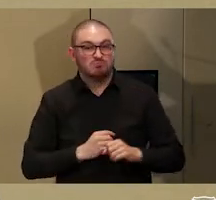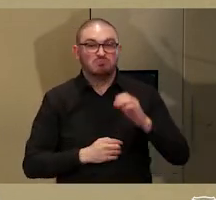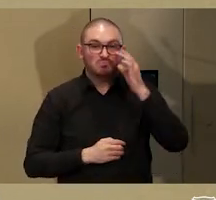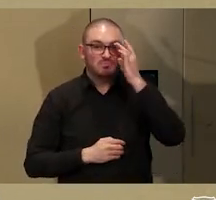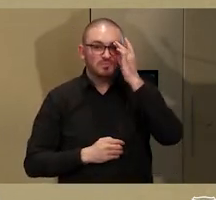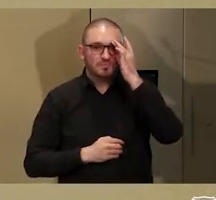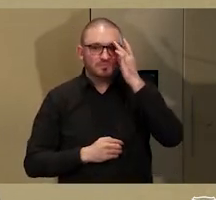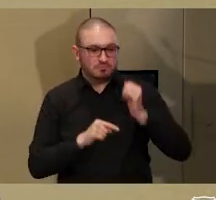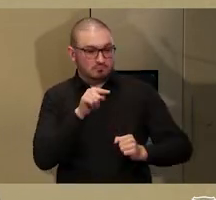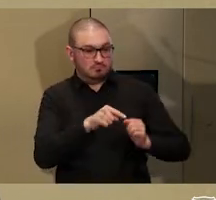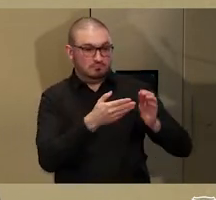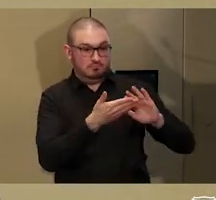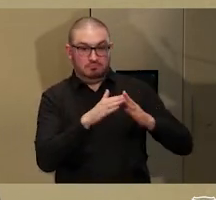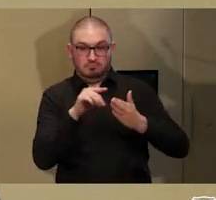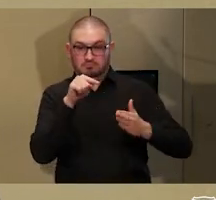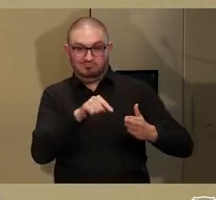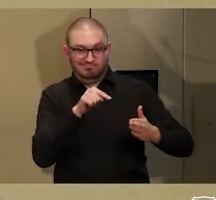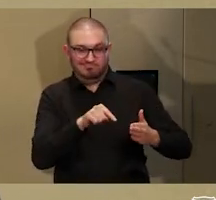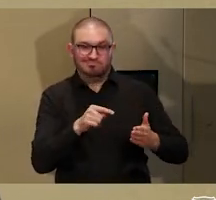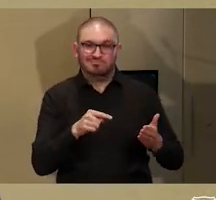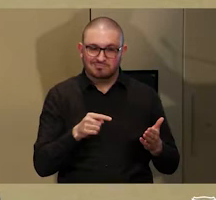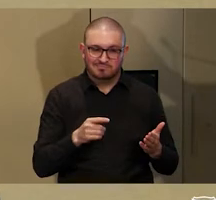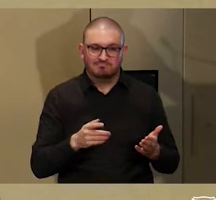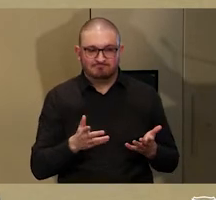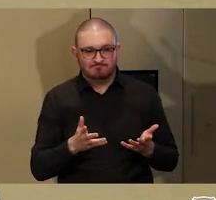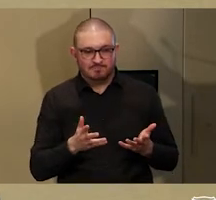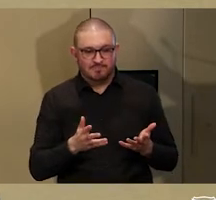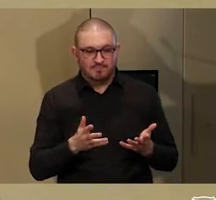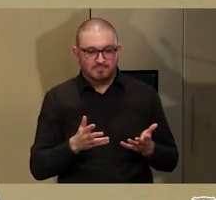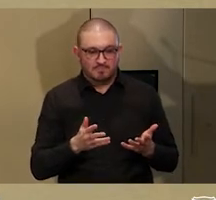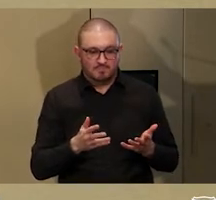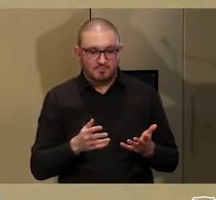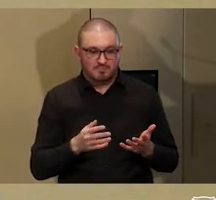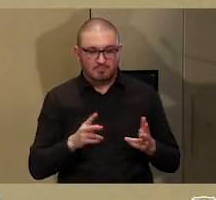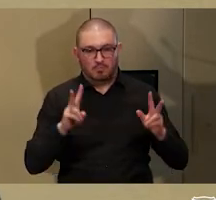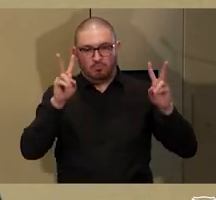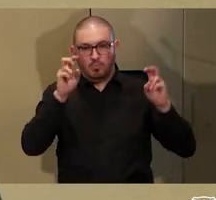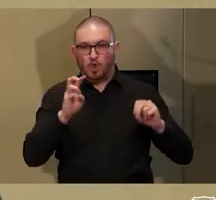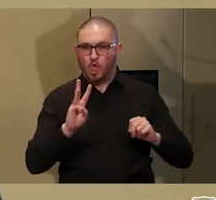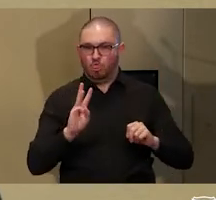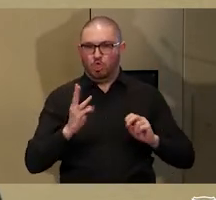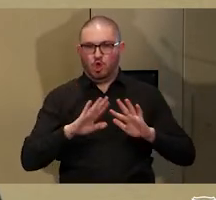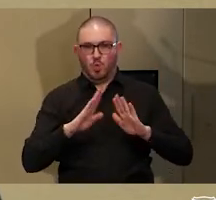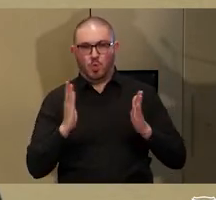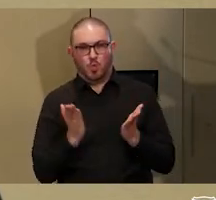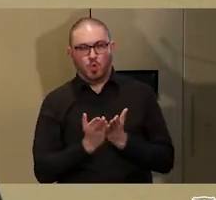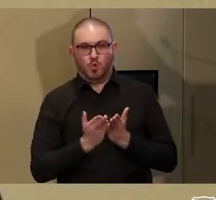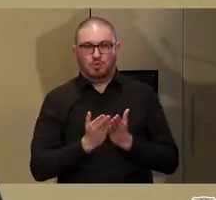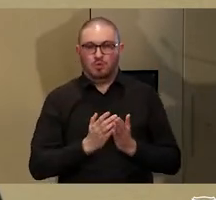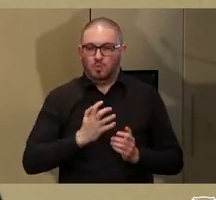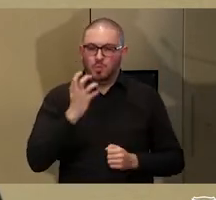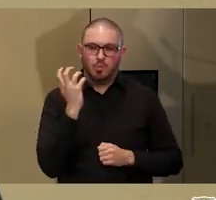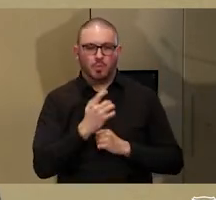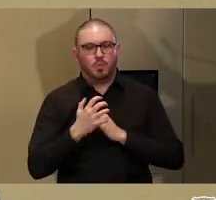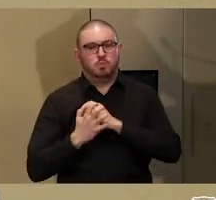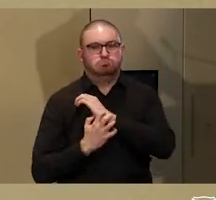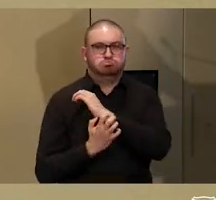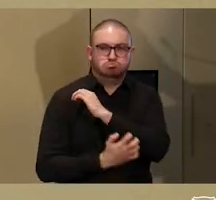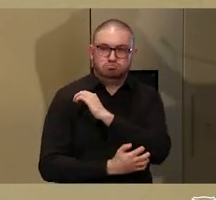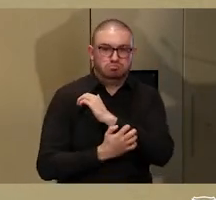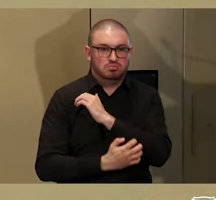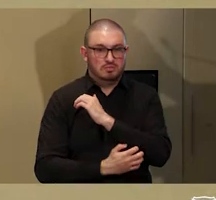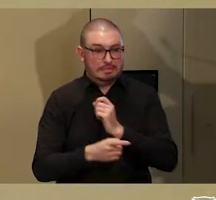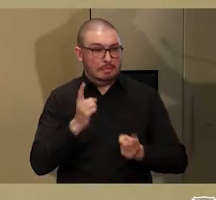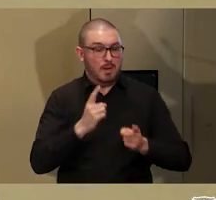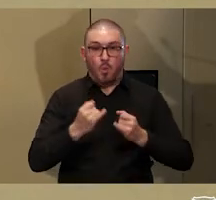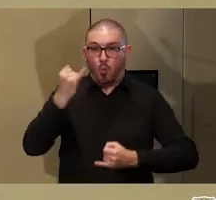that is a community of third world or likely even worse than third